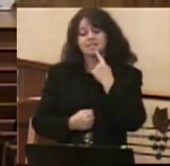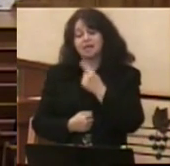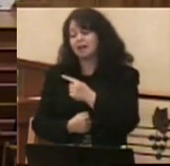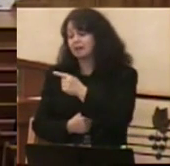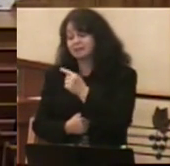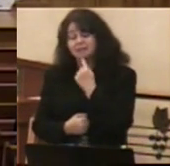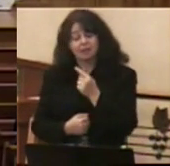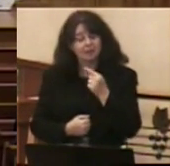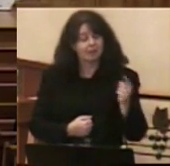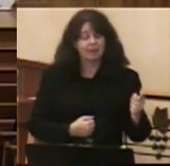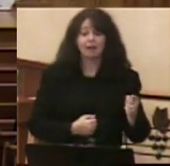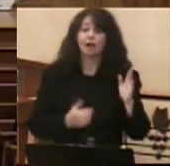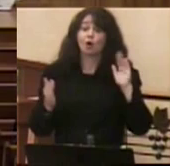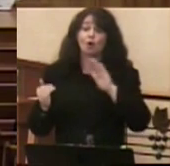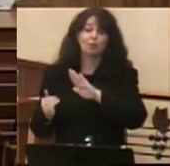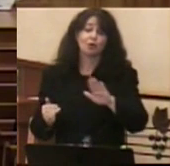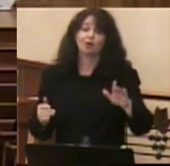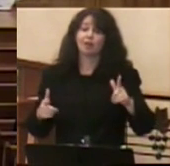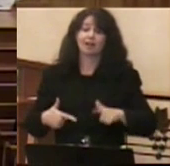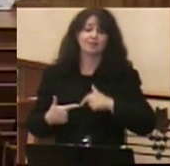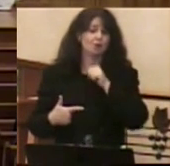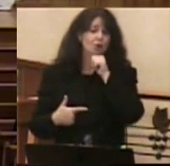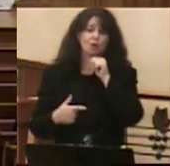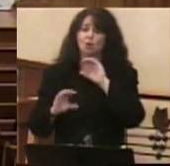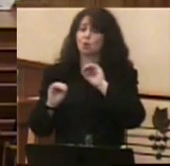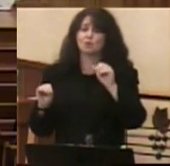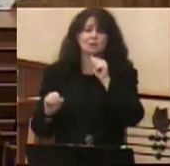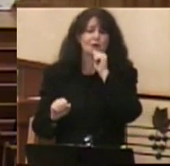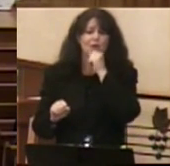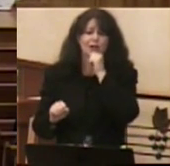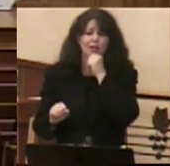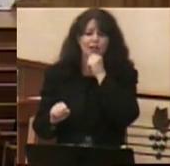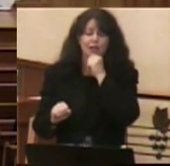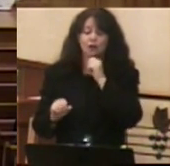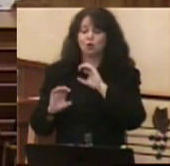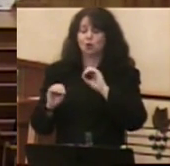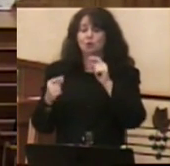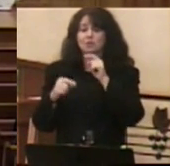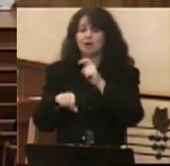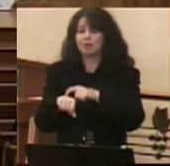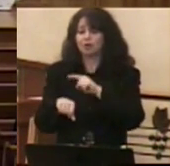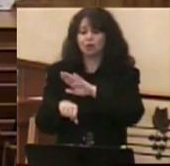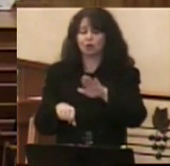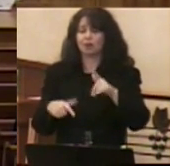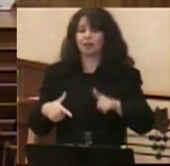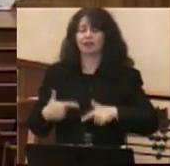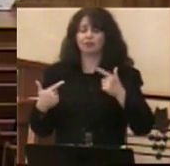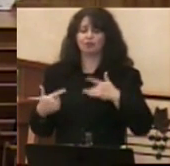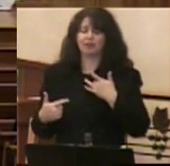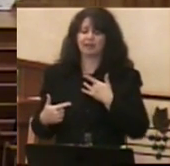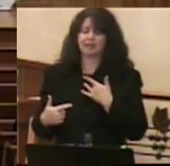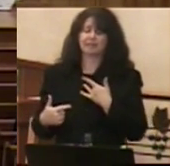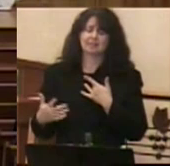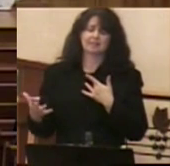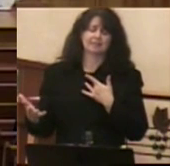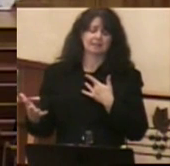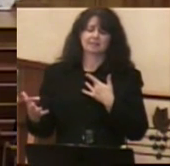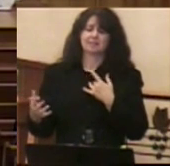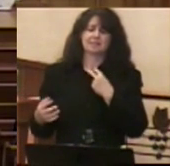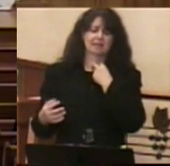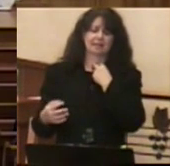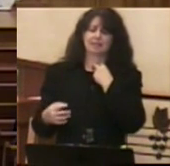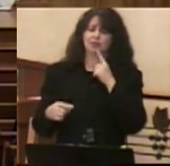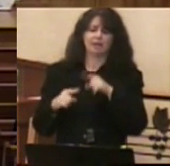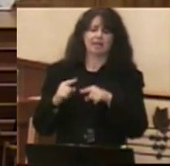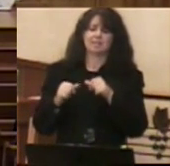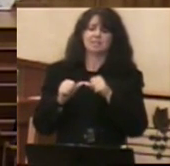life has no suffering. I hope there's no point in your life where you feel like you're not going to make it. But be